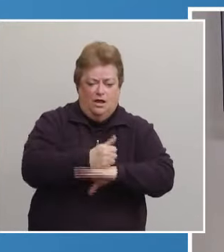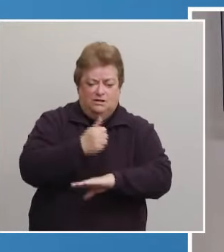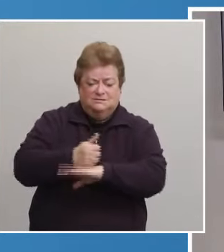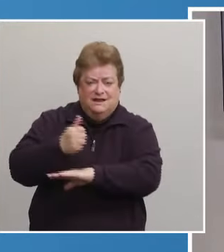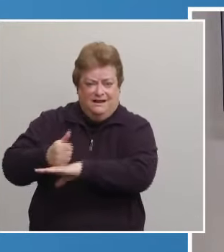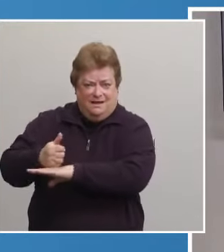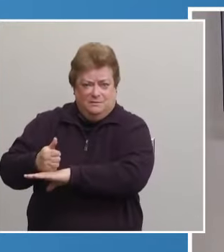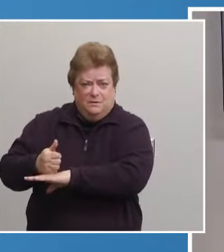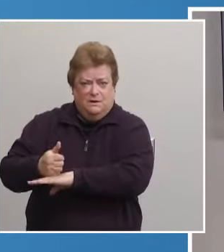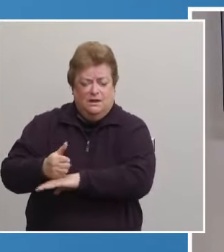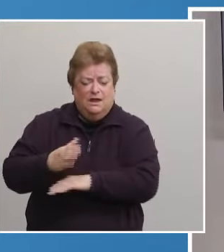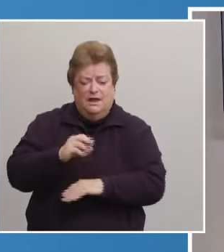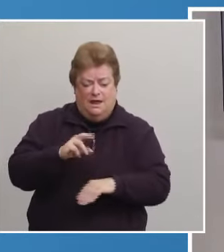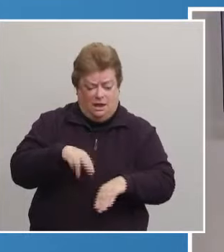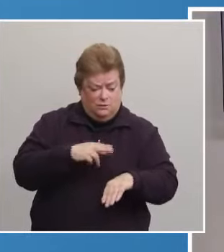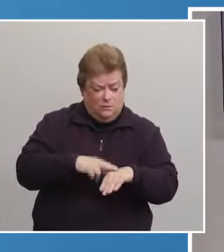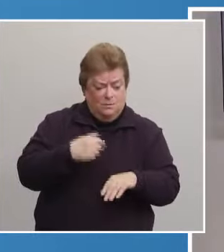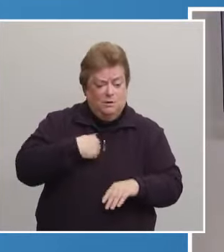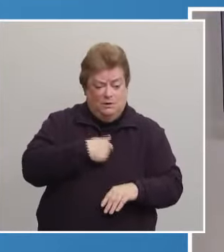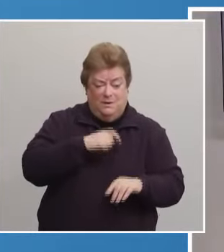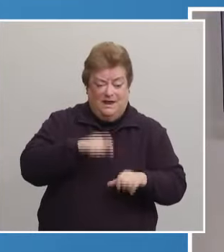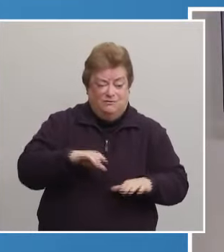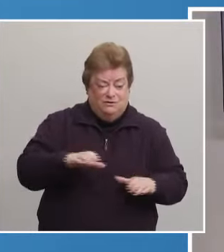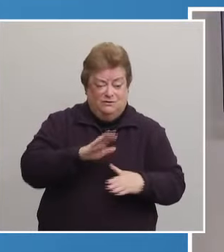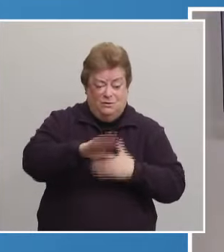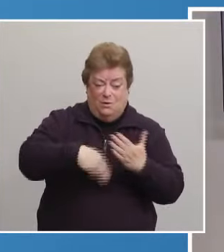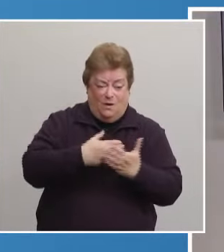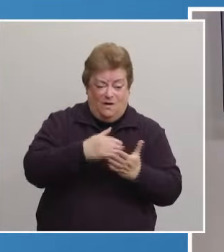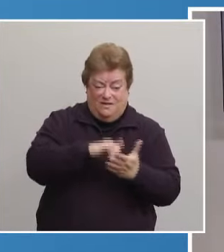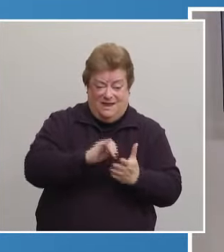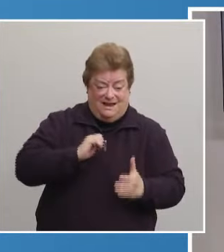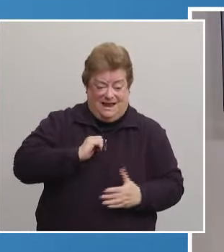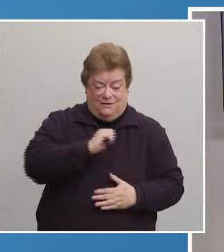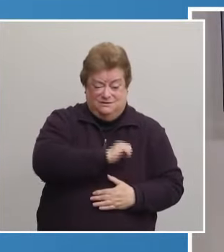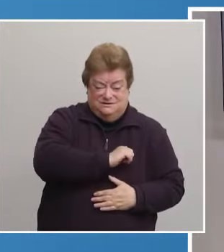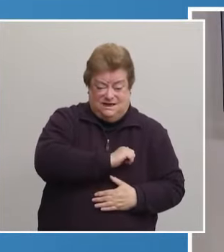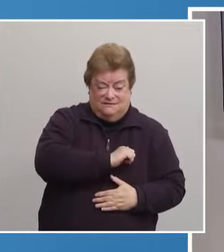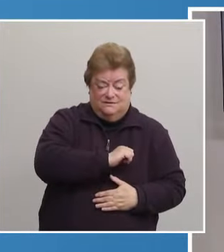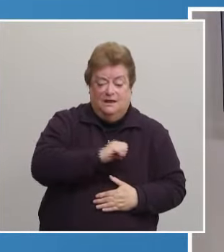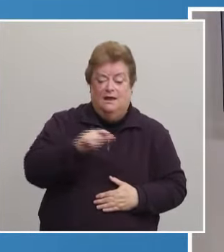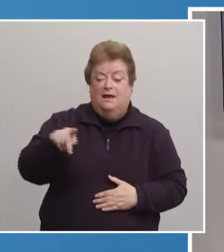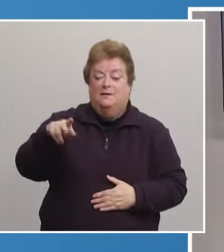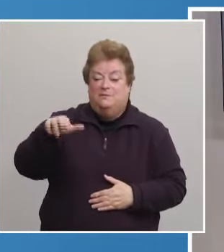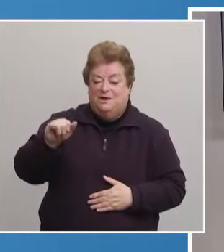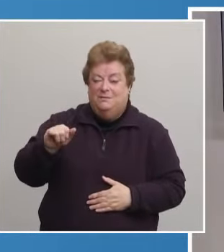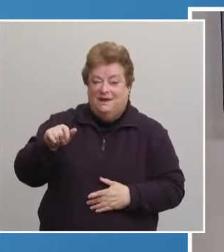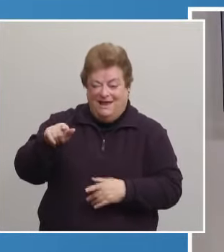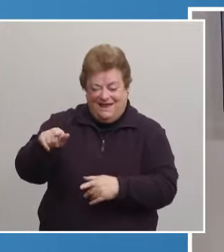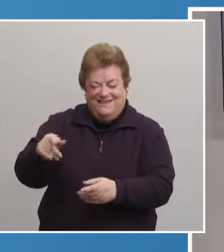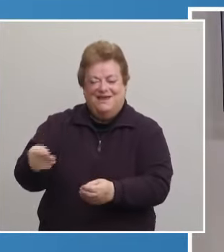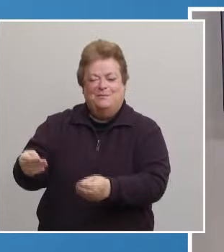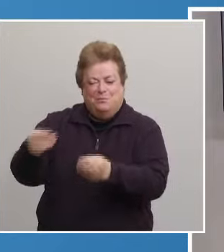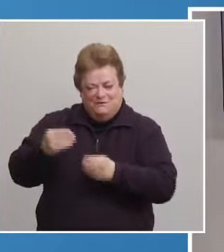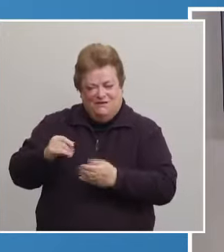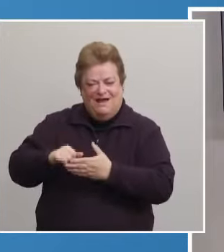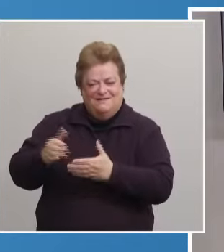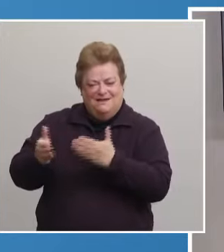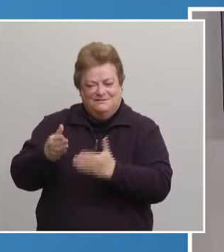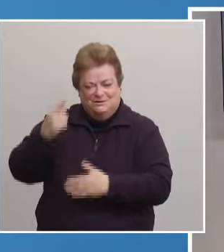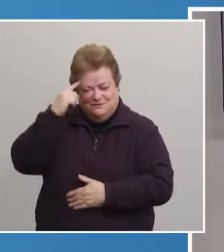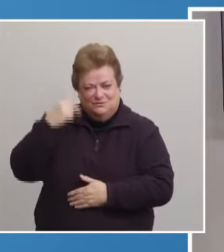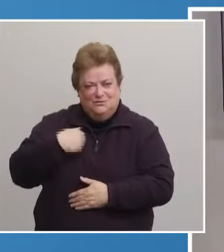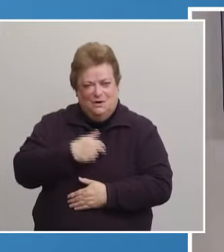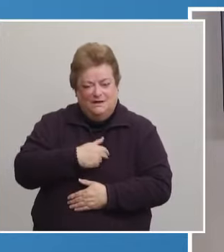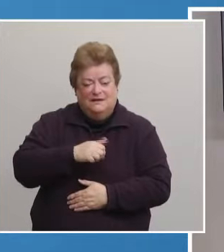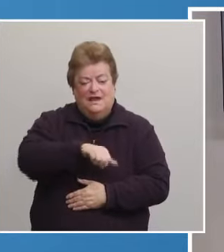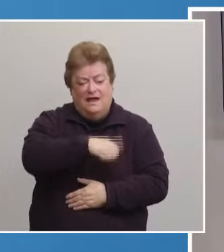normally we have to do all of that ourselves. And that is something that is provided at the arena and many of the other locations